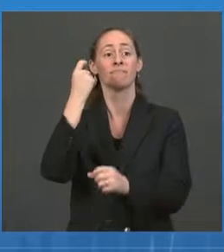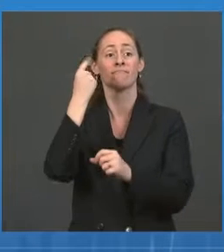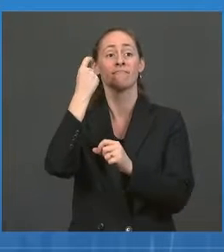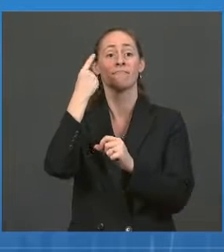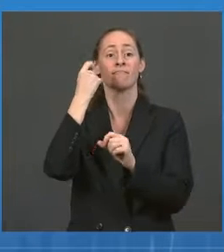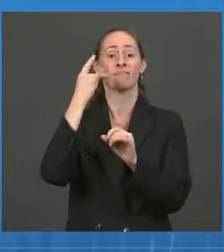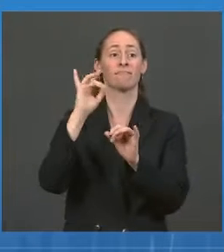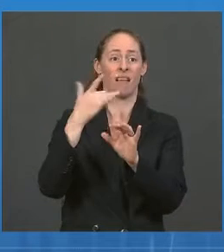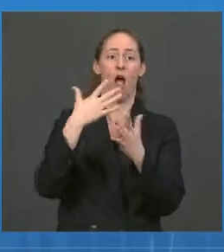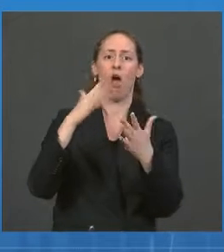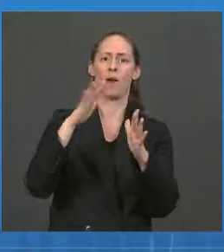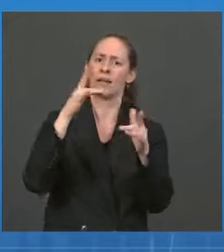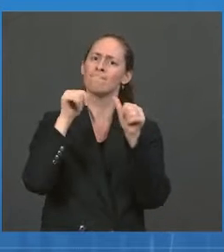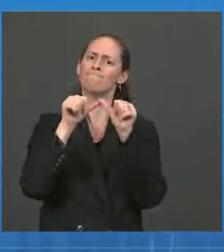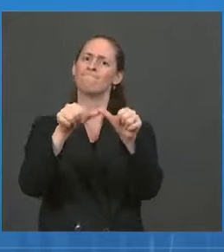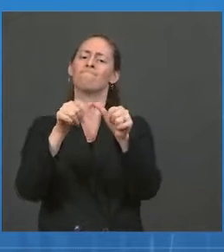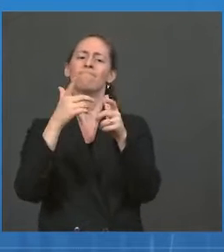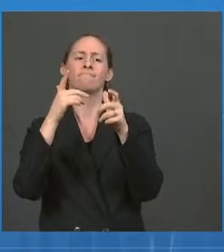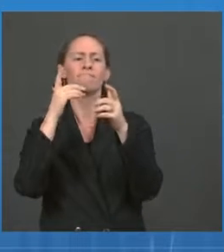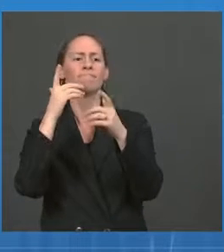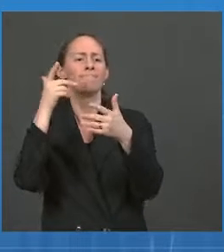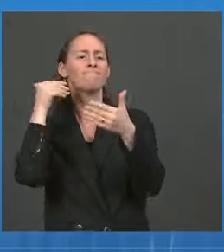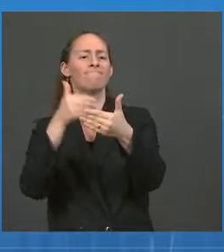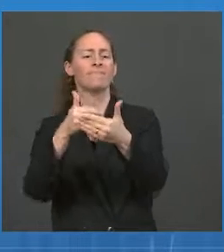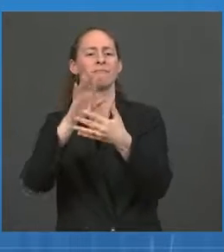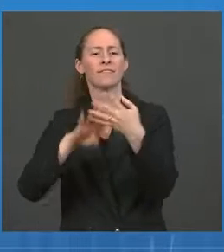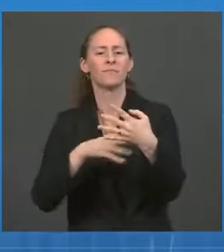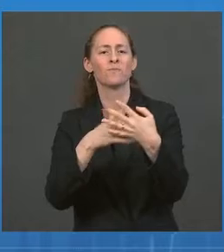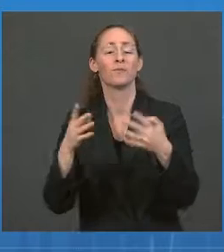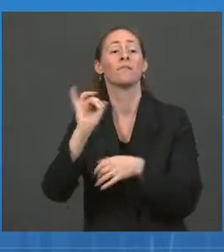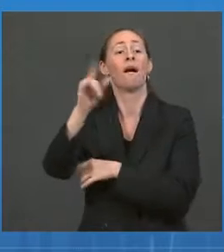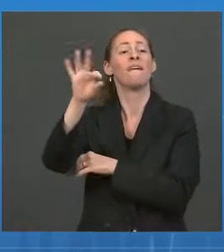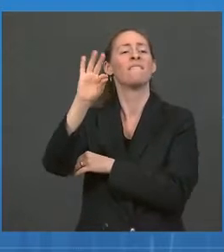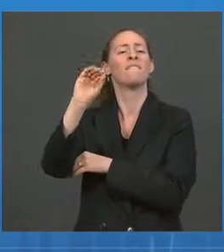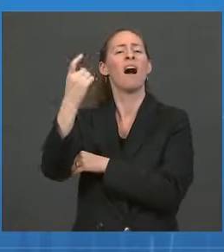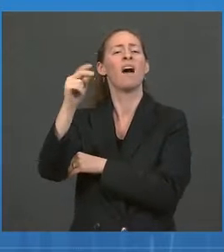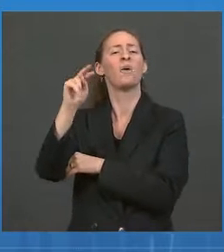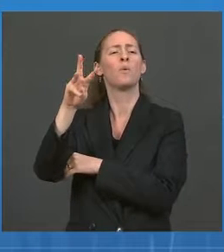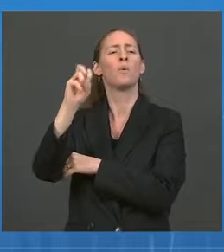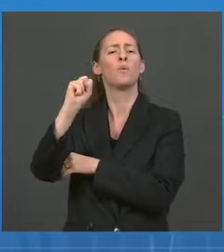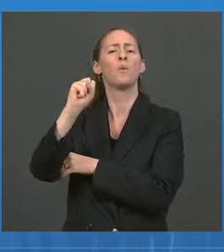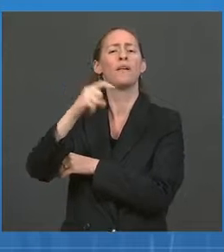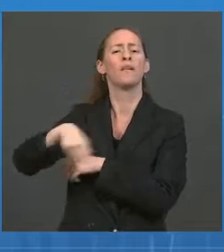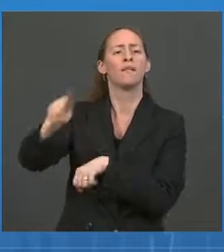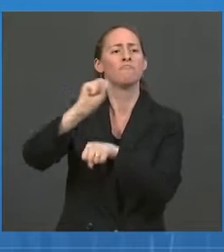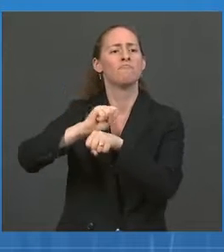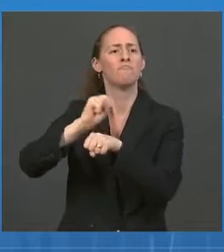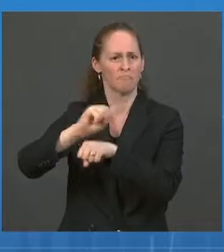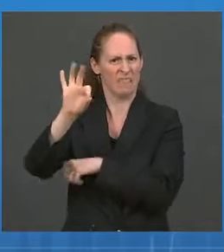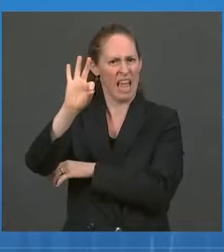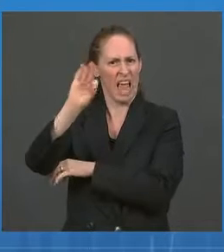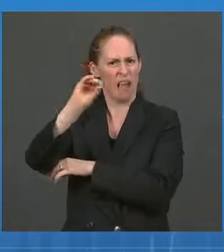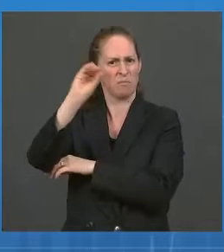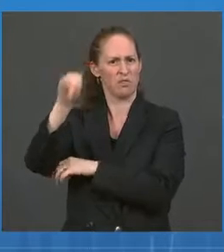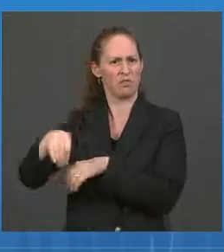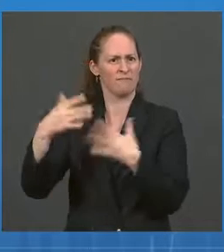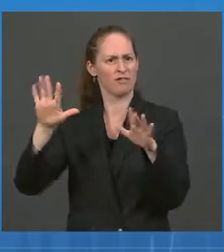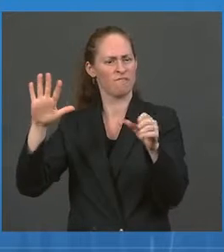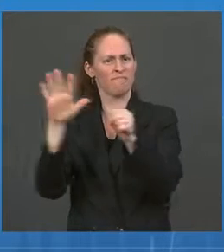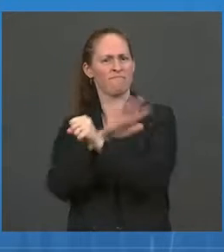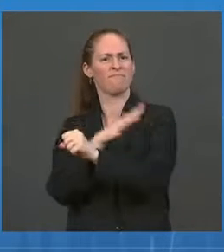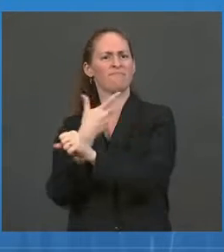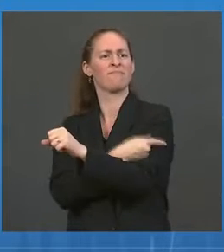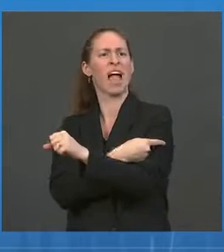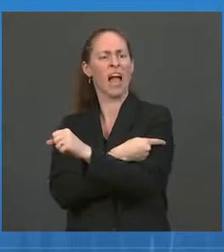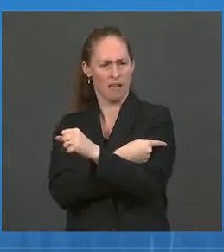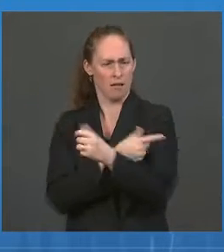Ninety percent of Fox Corp employees reported that they are fully vaccinated after the company mandated all employees submit their